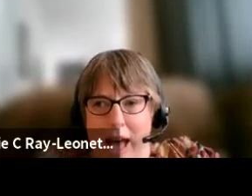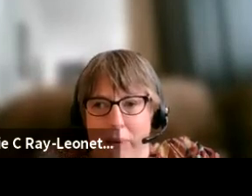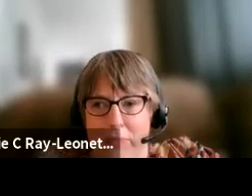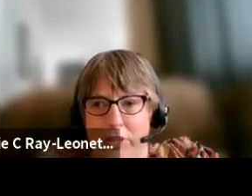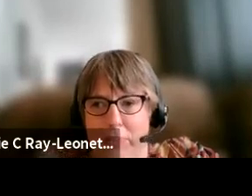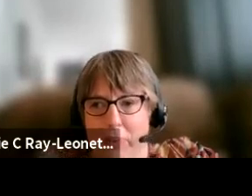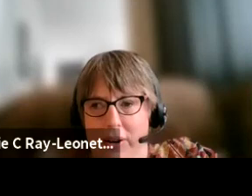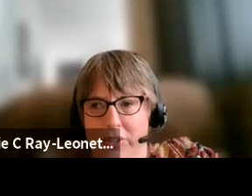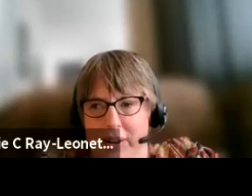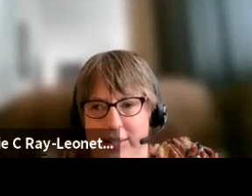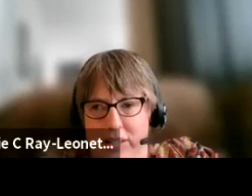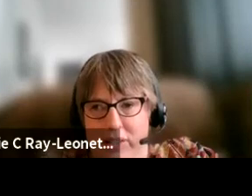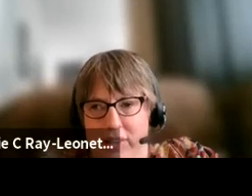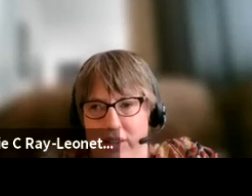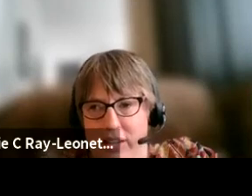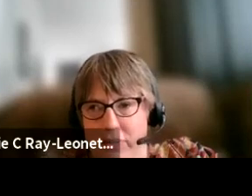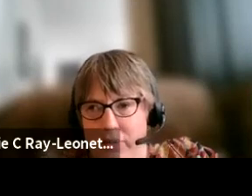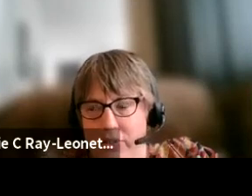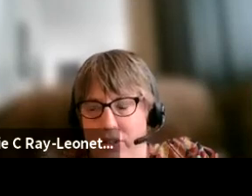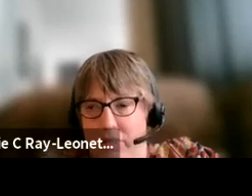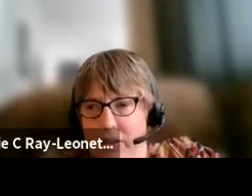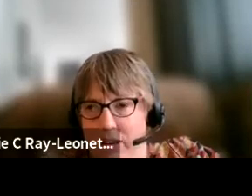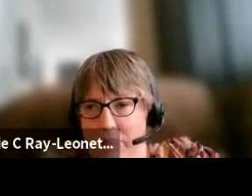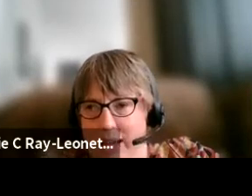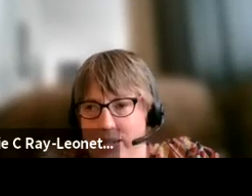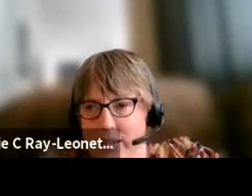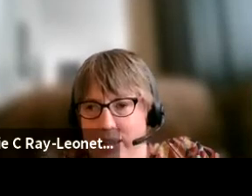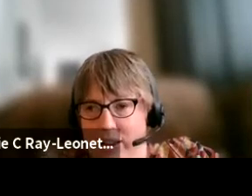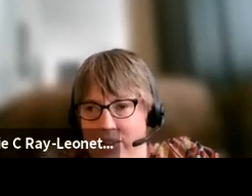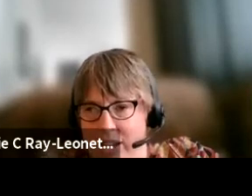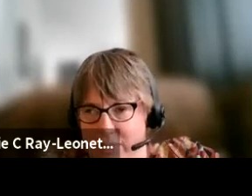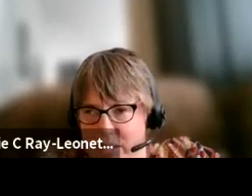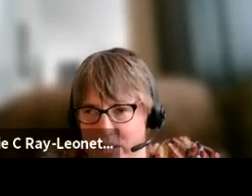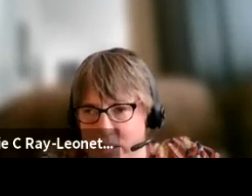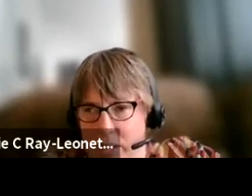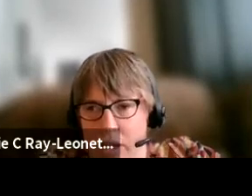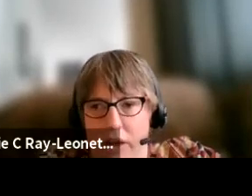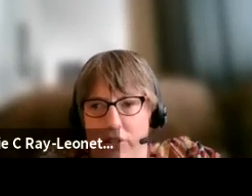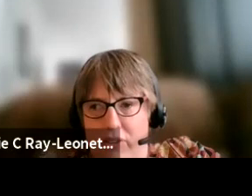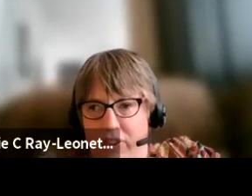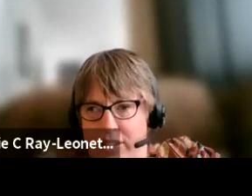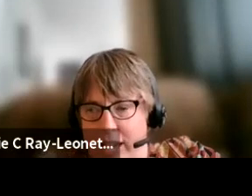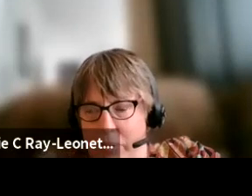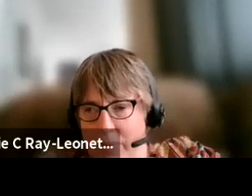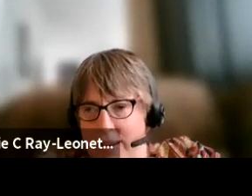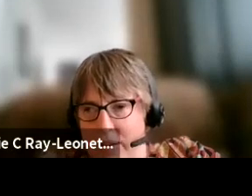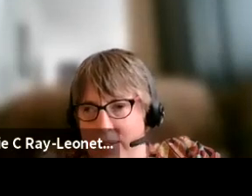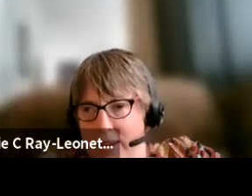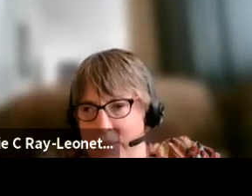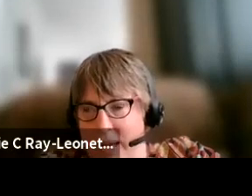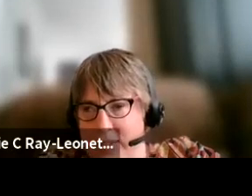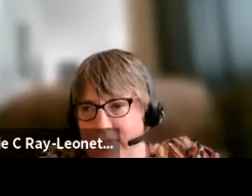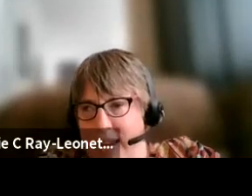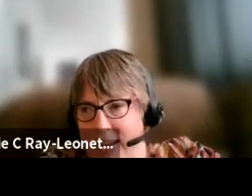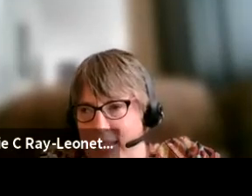Help to support transition of individuals to community-based living arrangements. So for example, we know